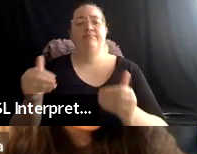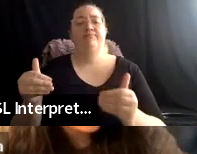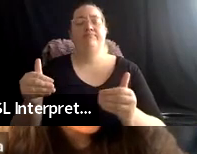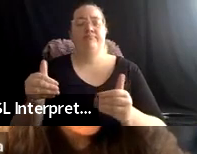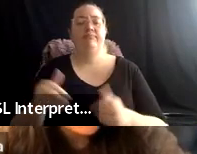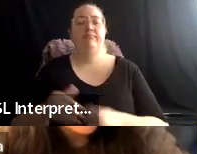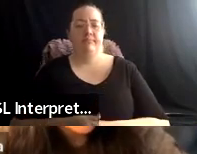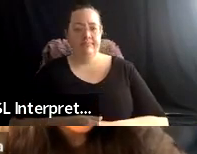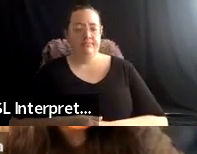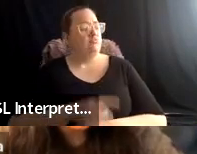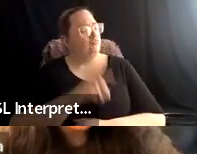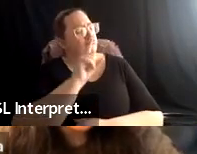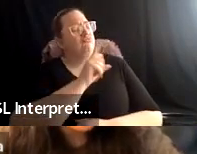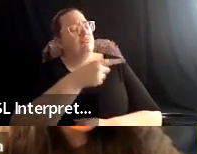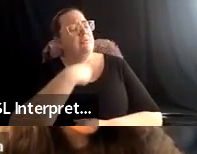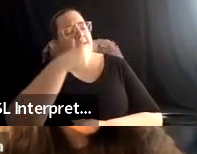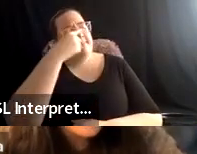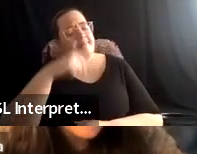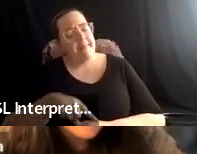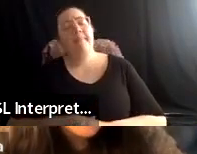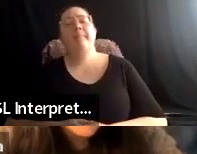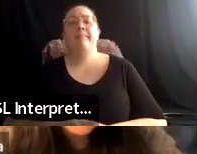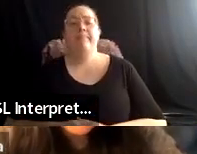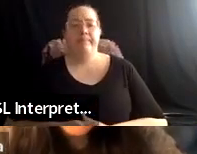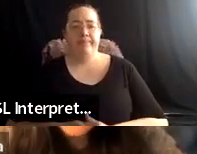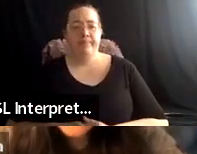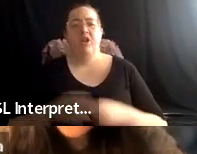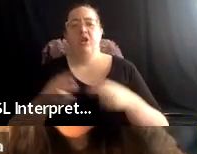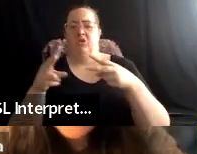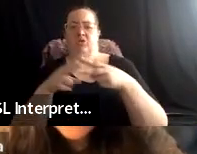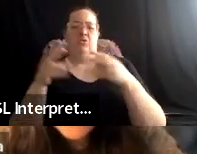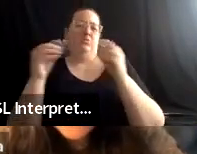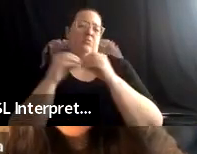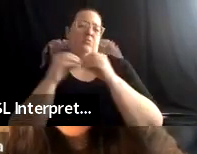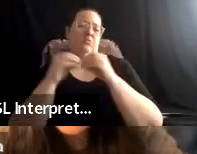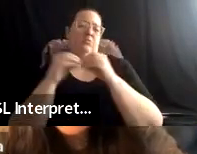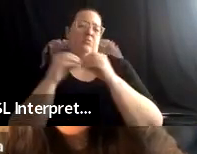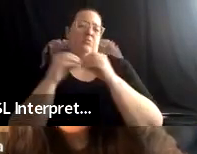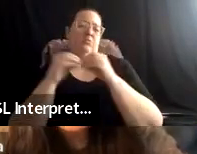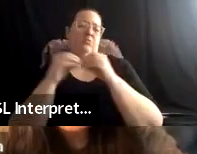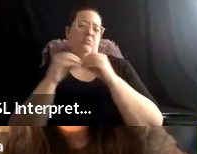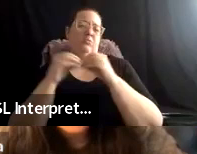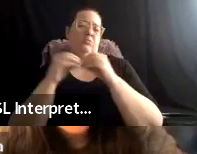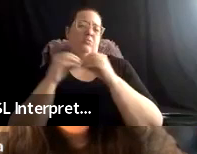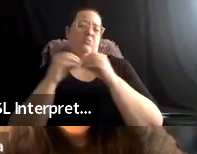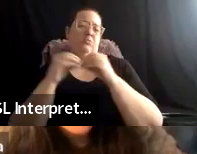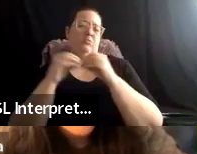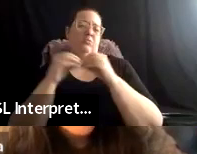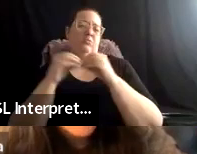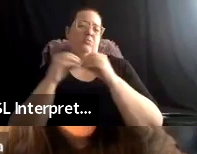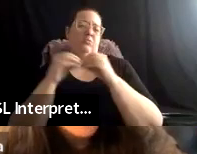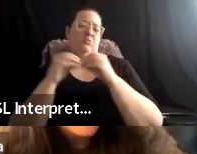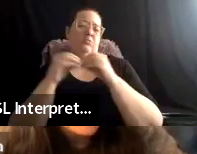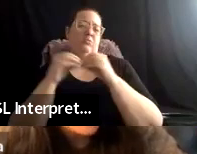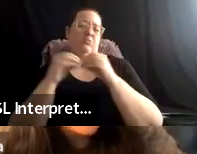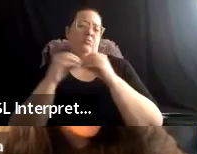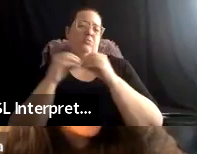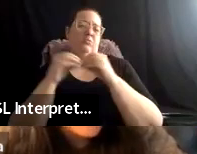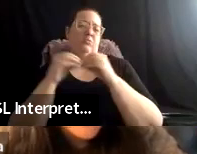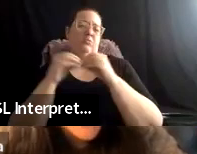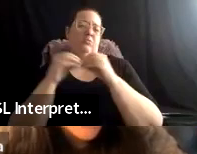Yeah. I don't mind reading these. Um, so just two more examples. Does the land acknowledgement name actionable steps towards decolonization?